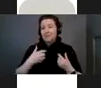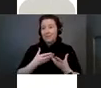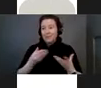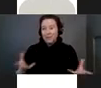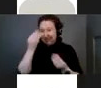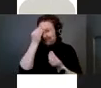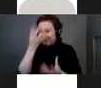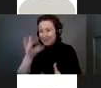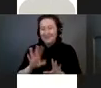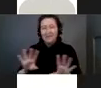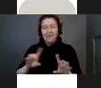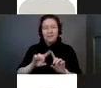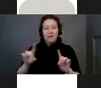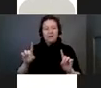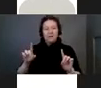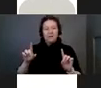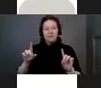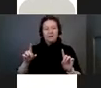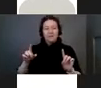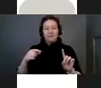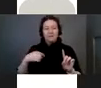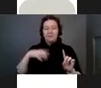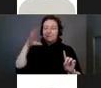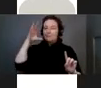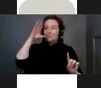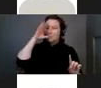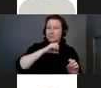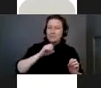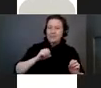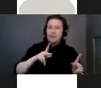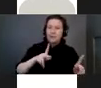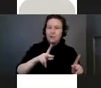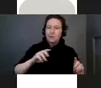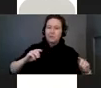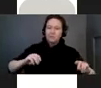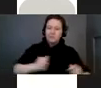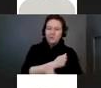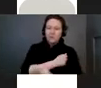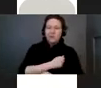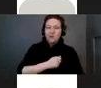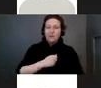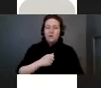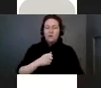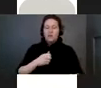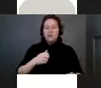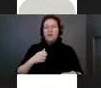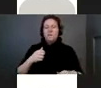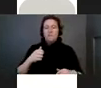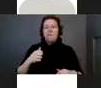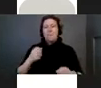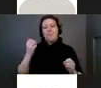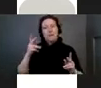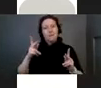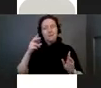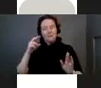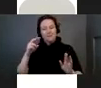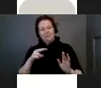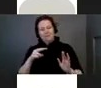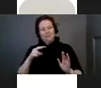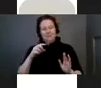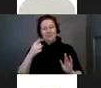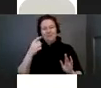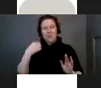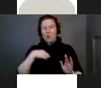because this was a real missed opportunity. I think in my opinion, and I'm in a lot of people's opinion, that we're missing